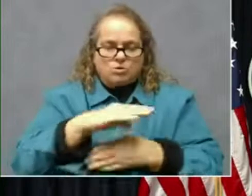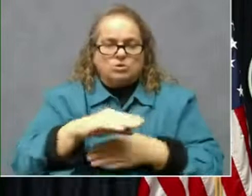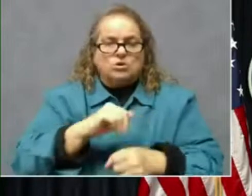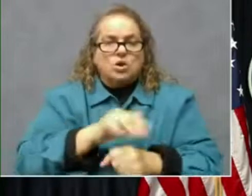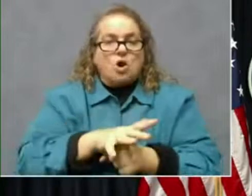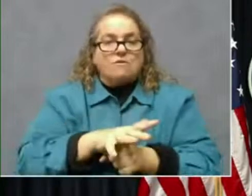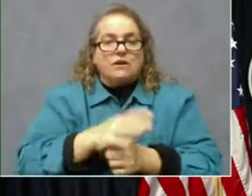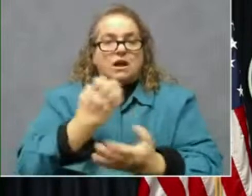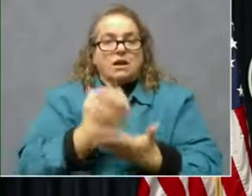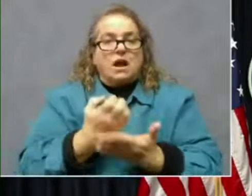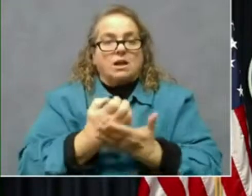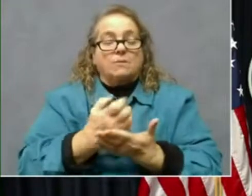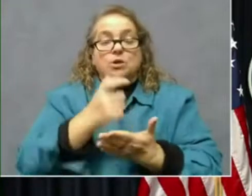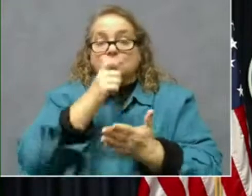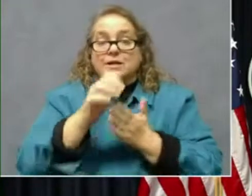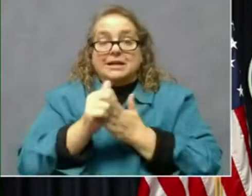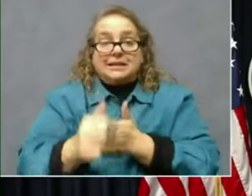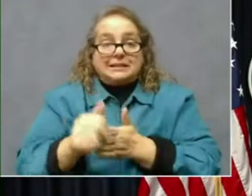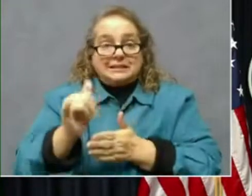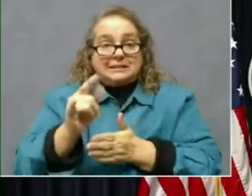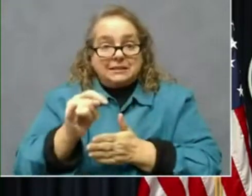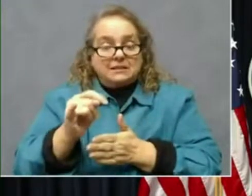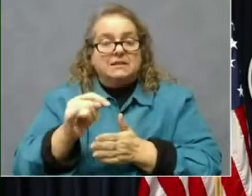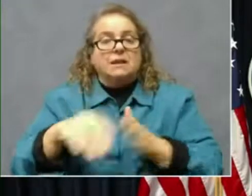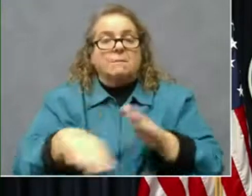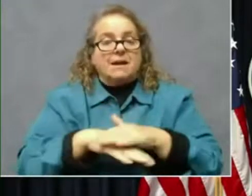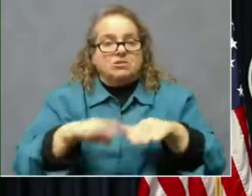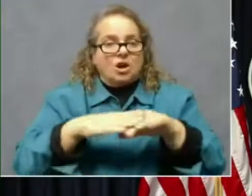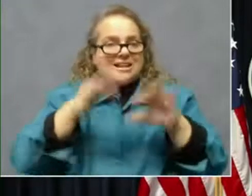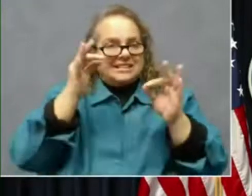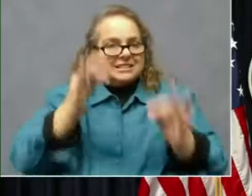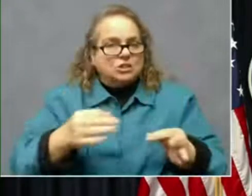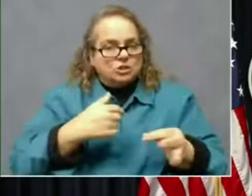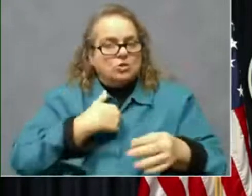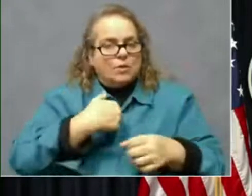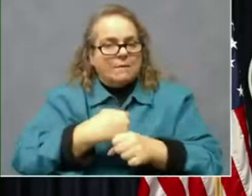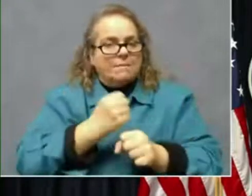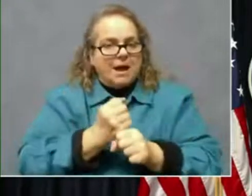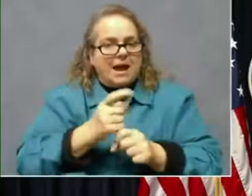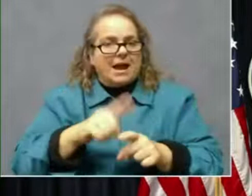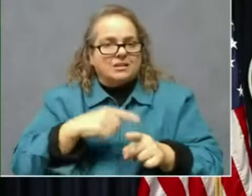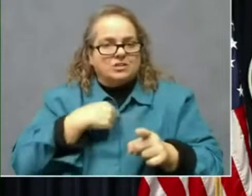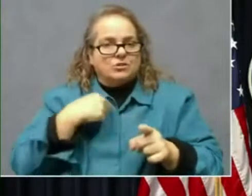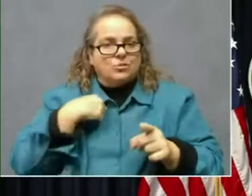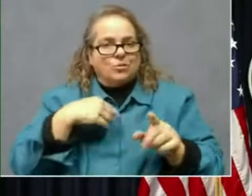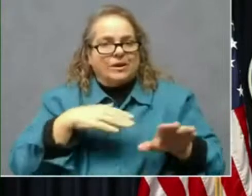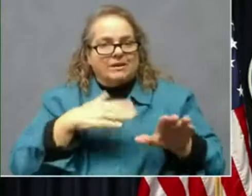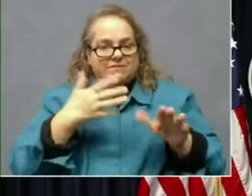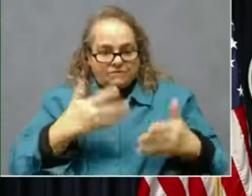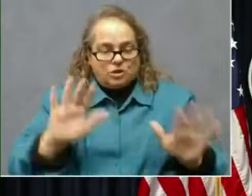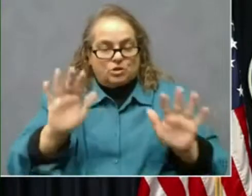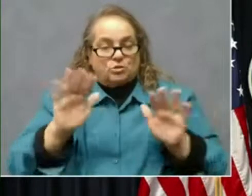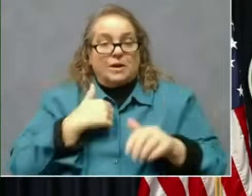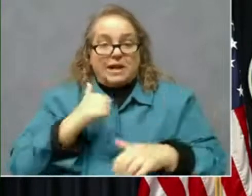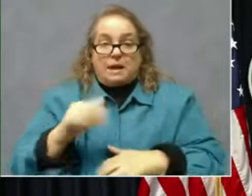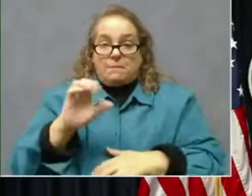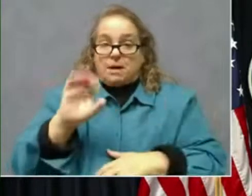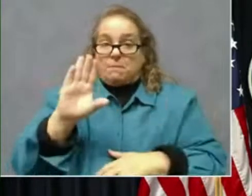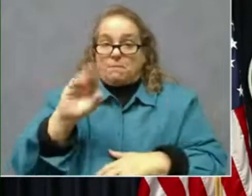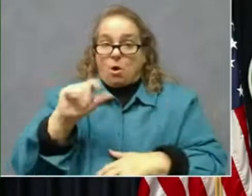It's based on decisions that we're going to make as we come out of this. We can either be bold, act with